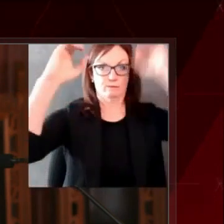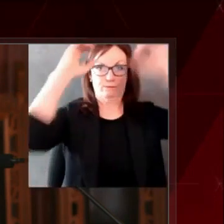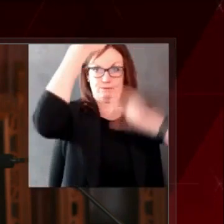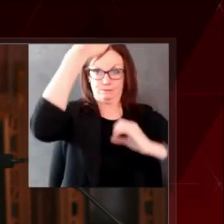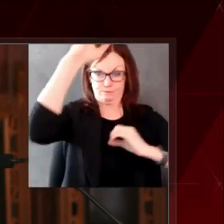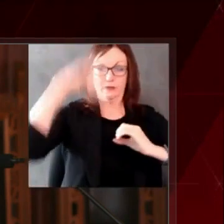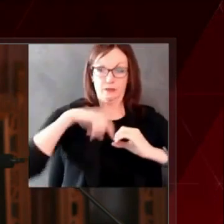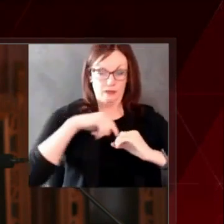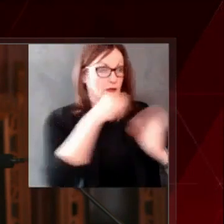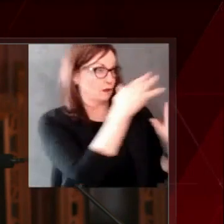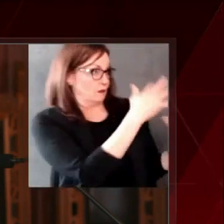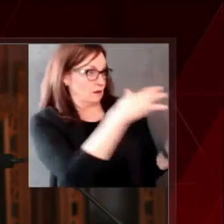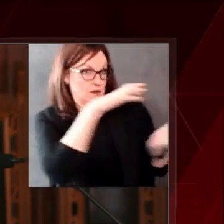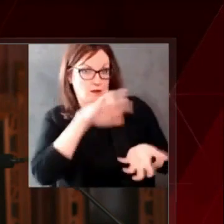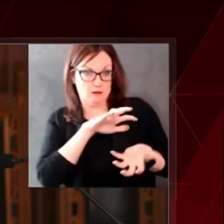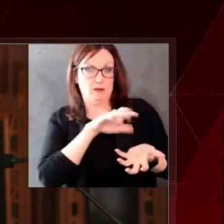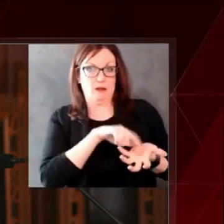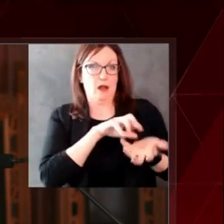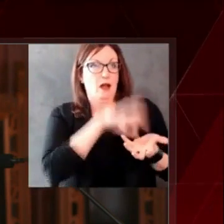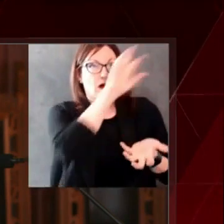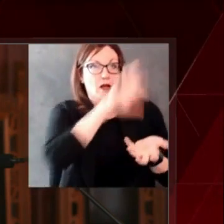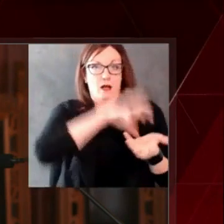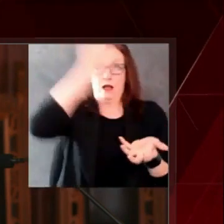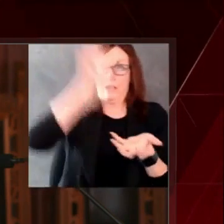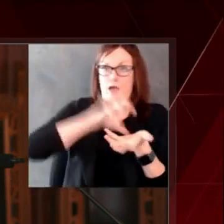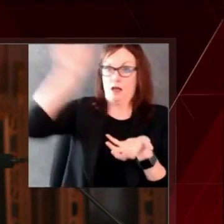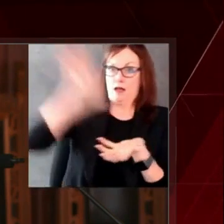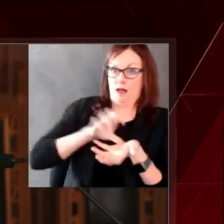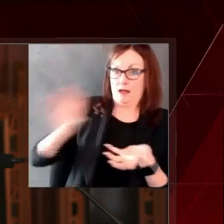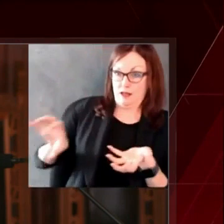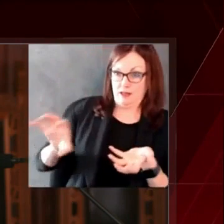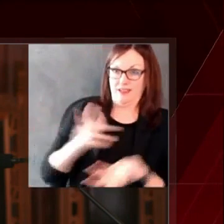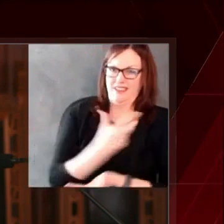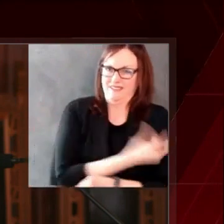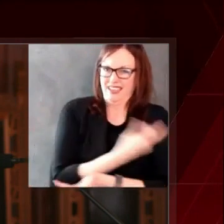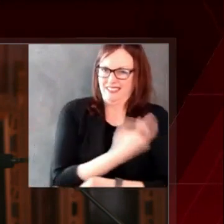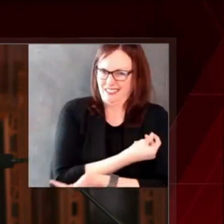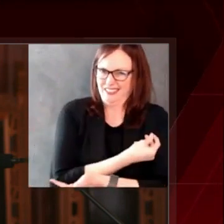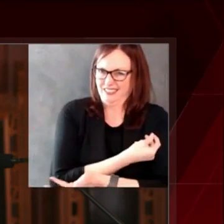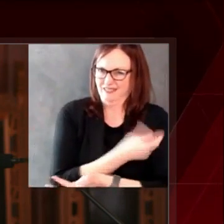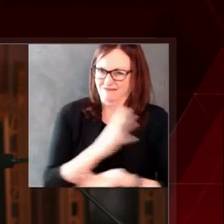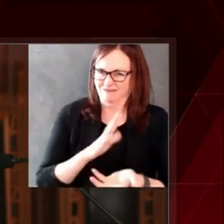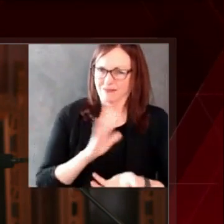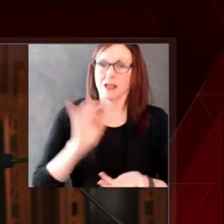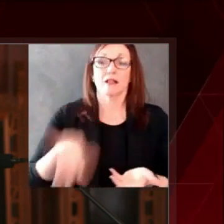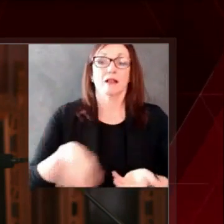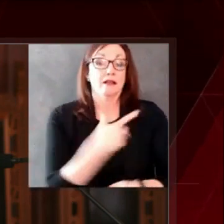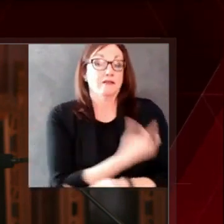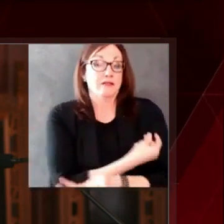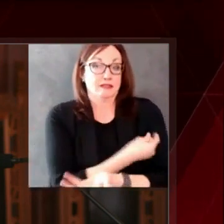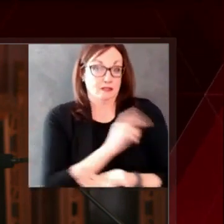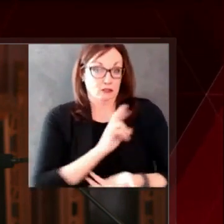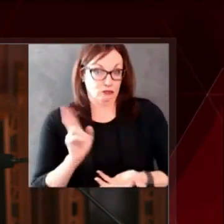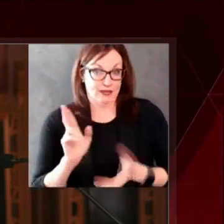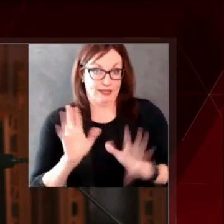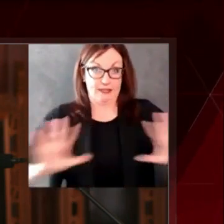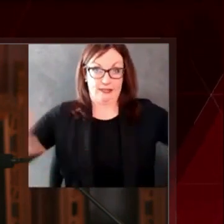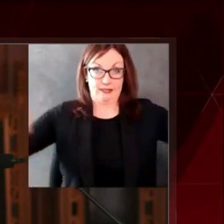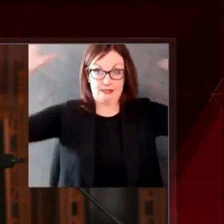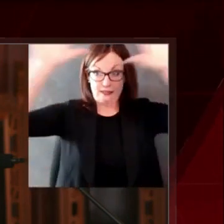has begun. We're hearing stories of healthcare providers being overcome with emotion as they received their vaccine.